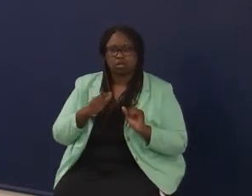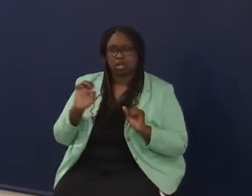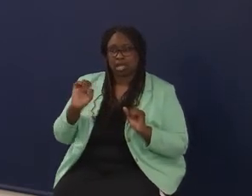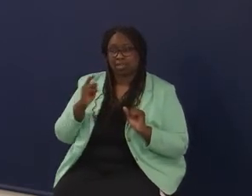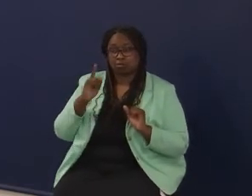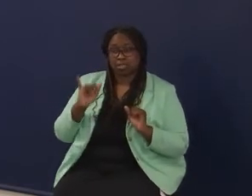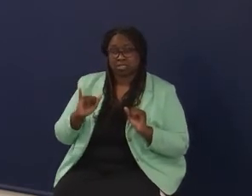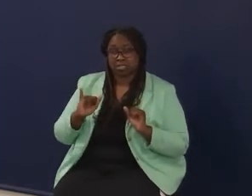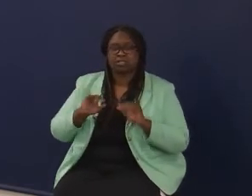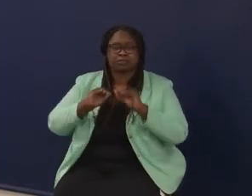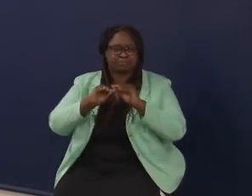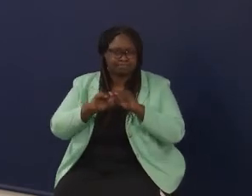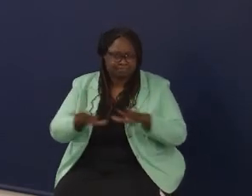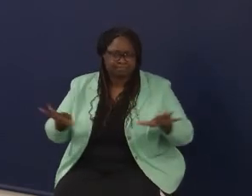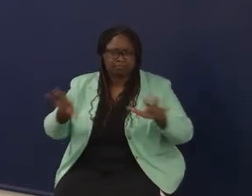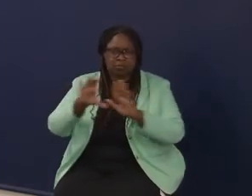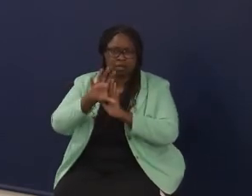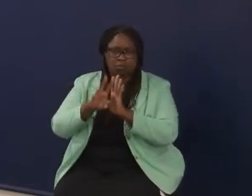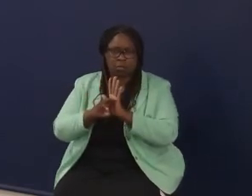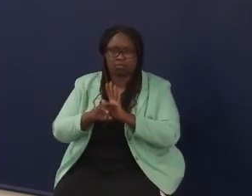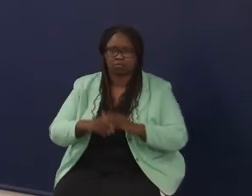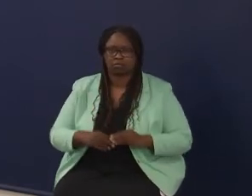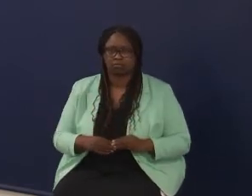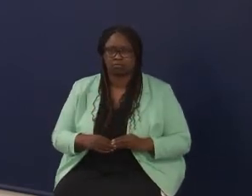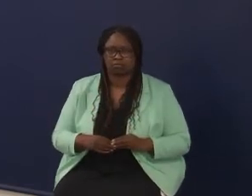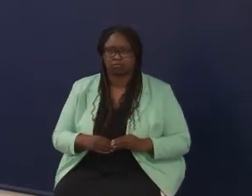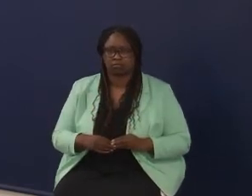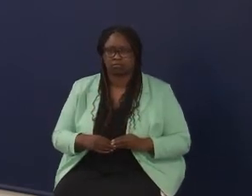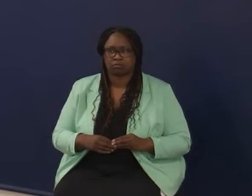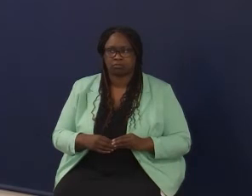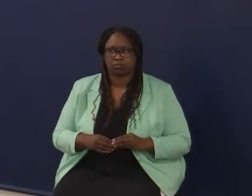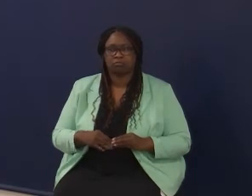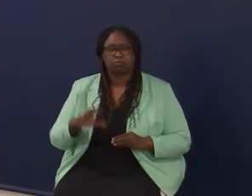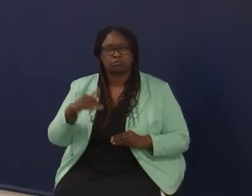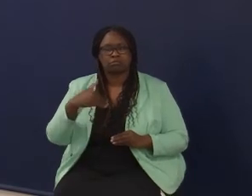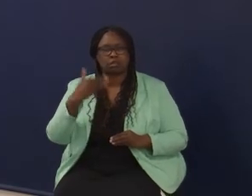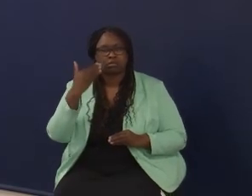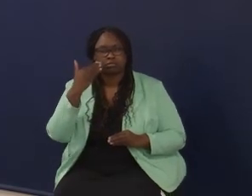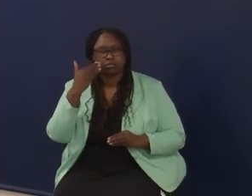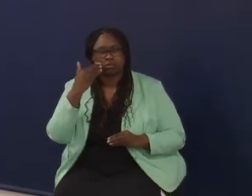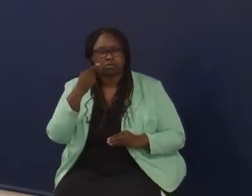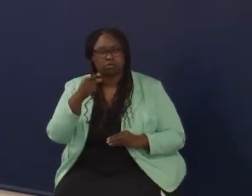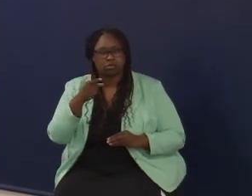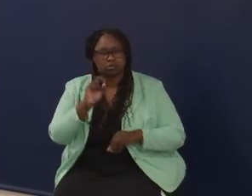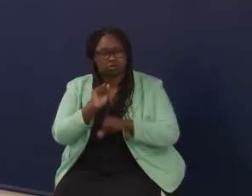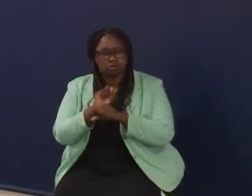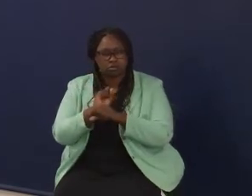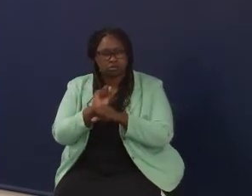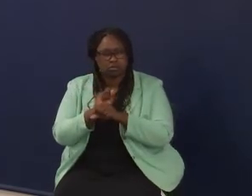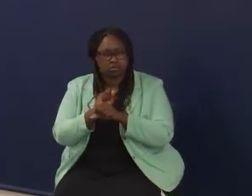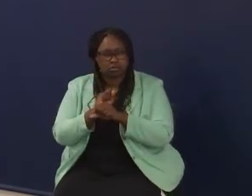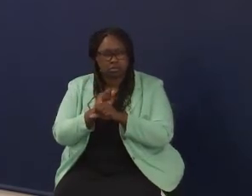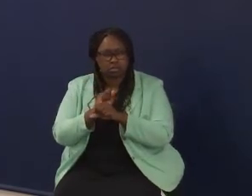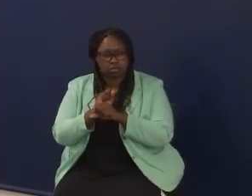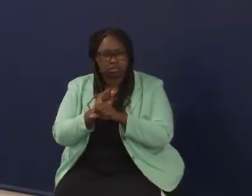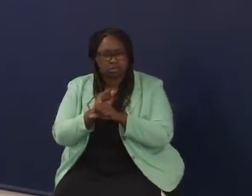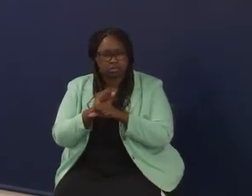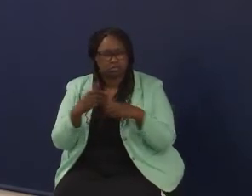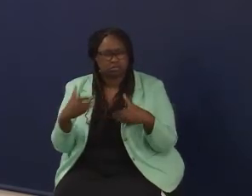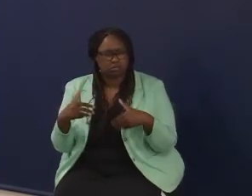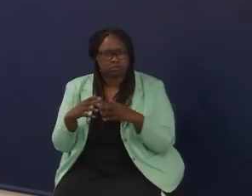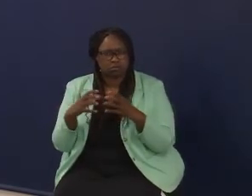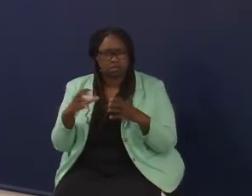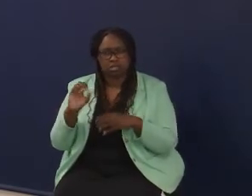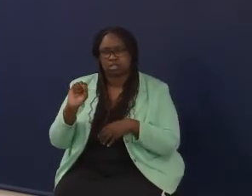advance that across the entire condom. And you guys said, and I know you work heavily with REC, and I know that, you know, Shelby